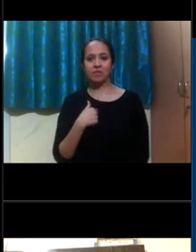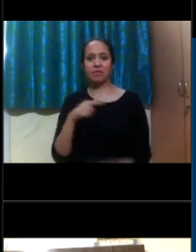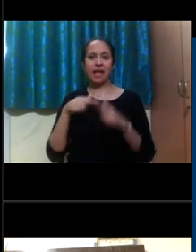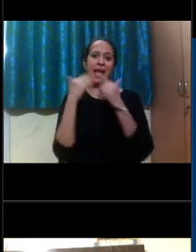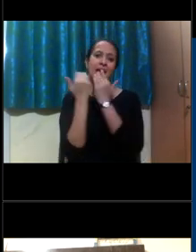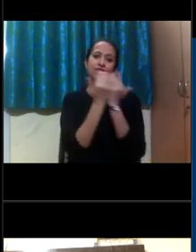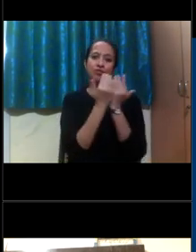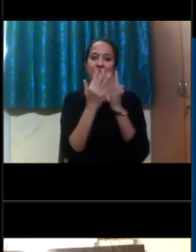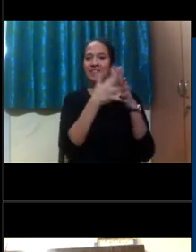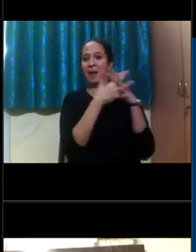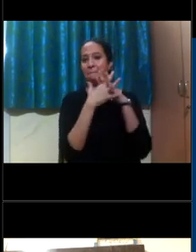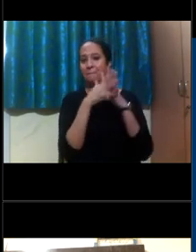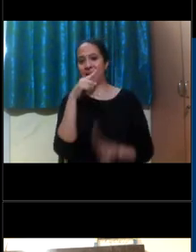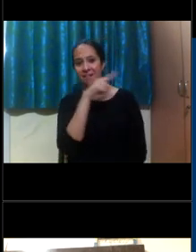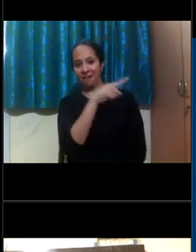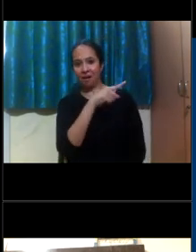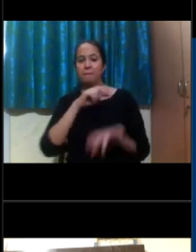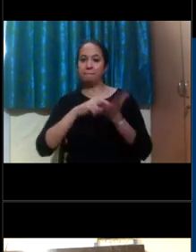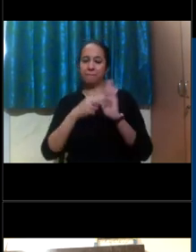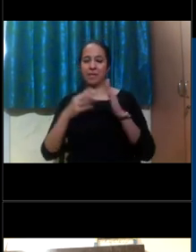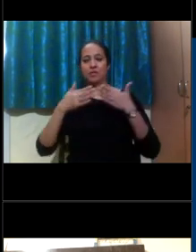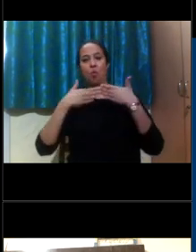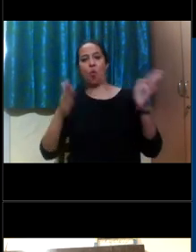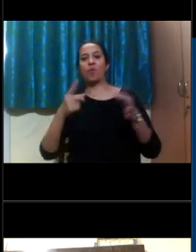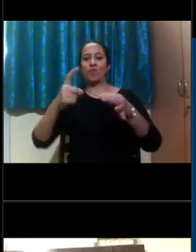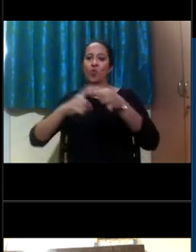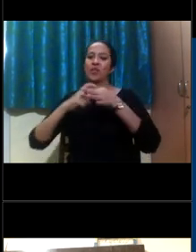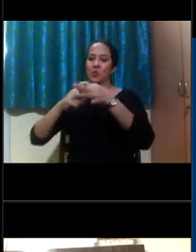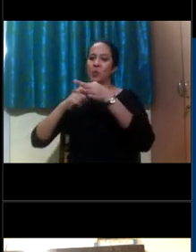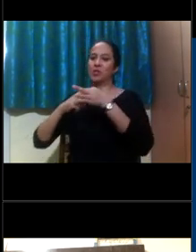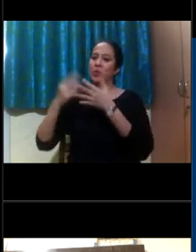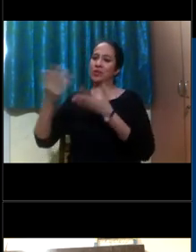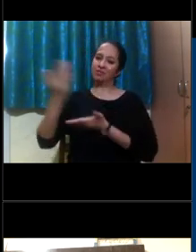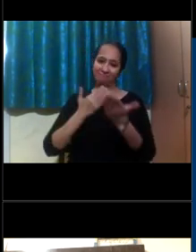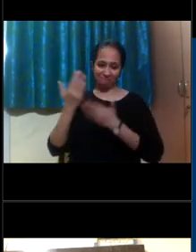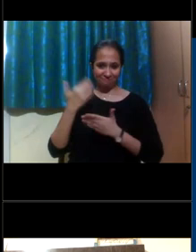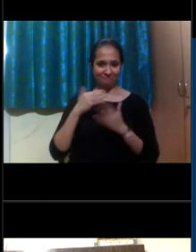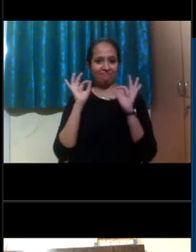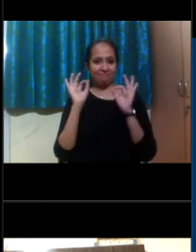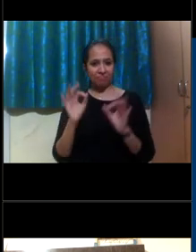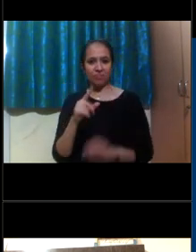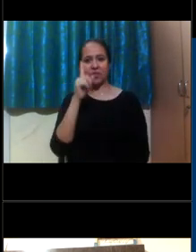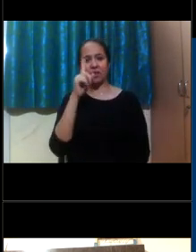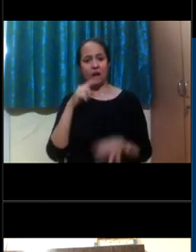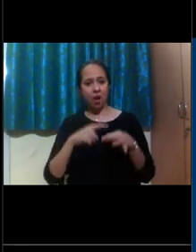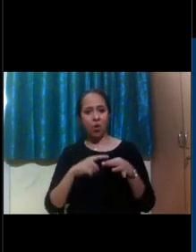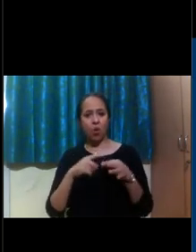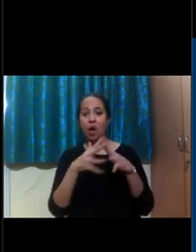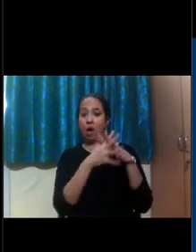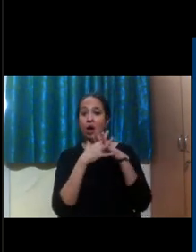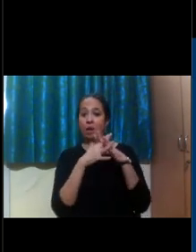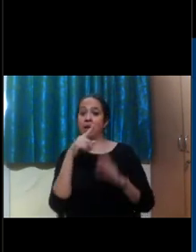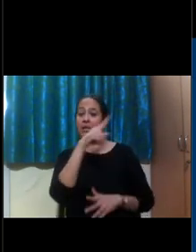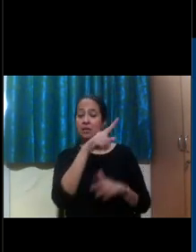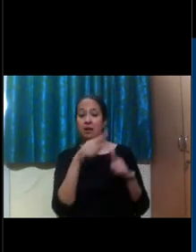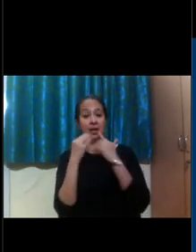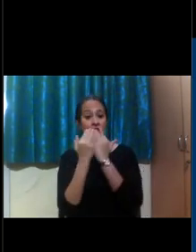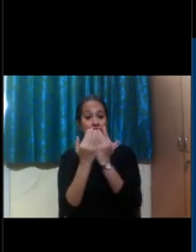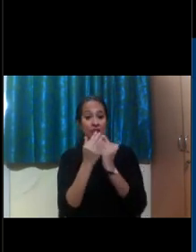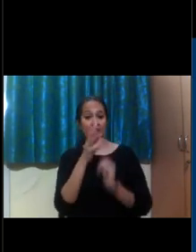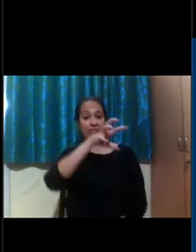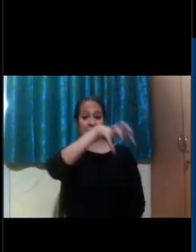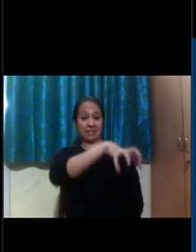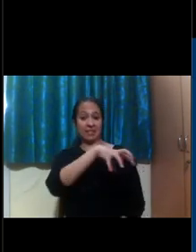USA before we open up the floor for question and answers. Um, so Education USA is a U.S. State Department